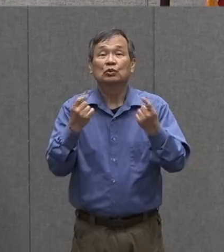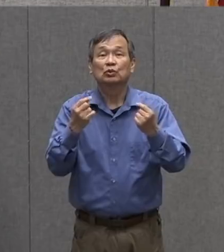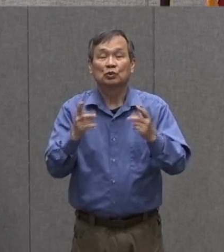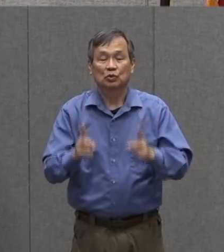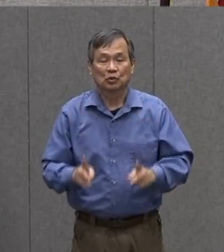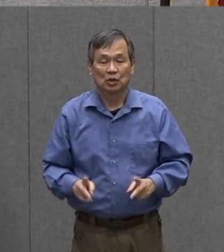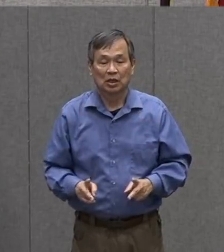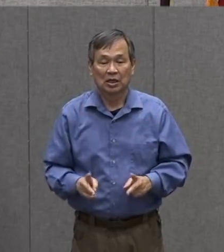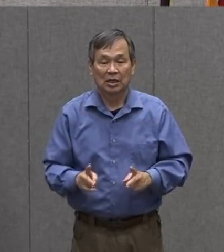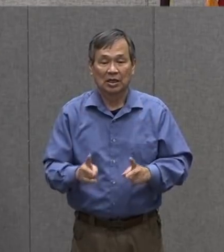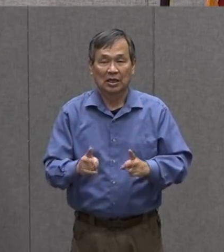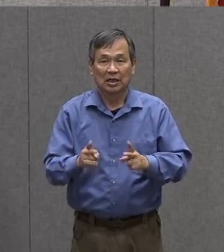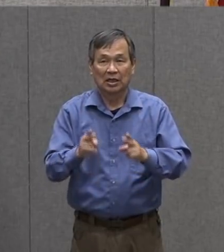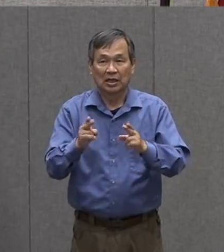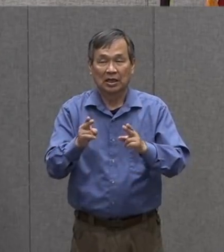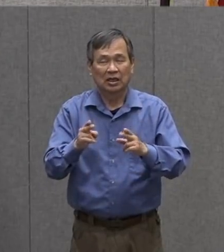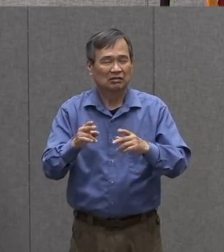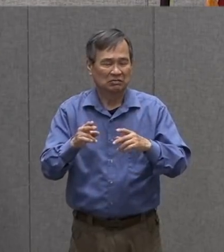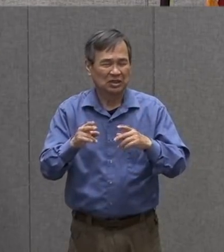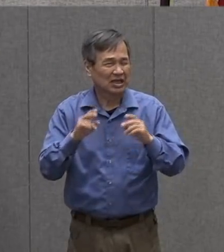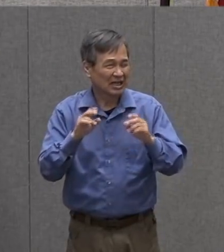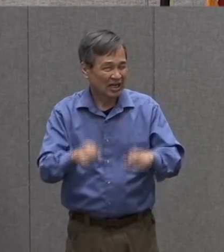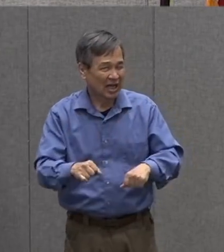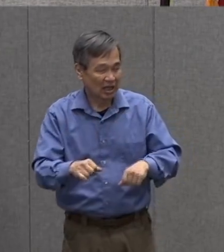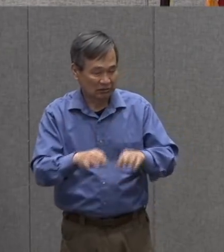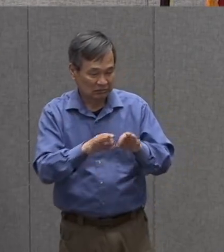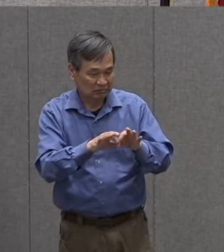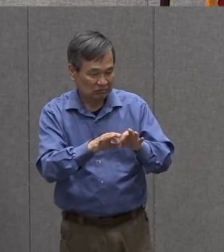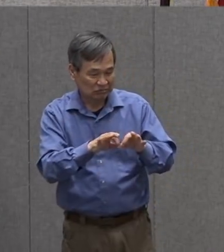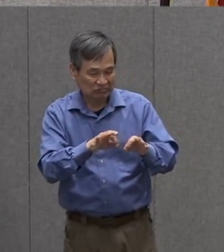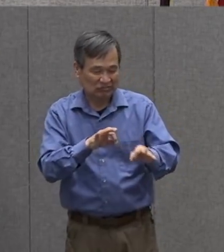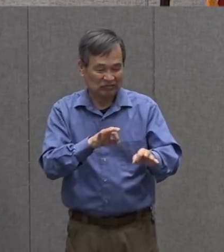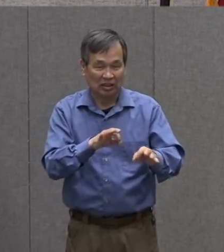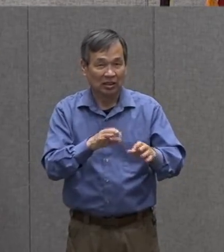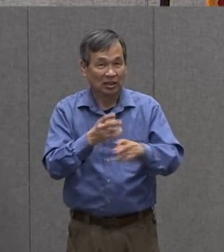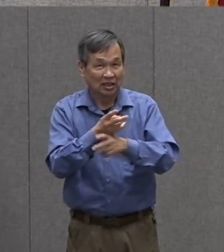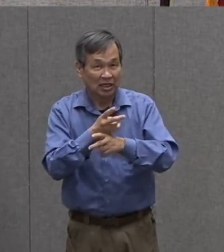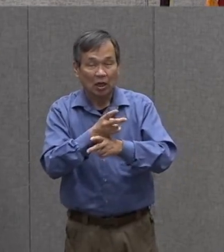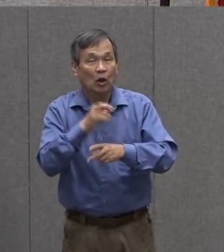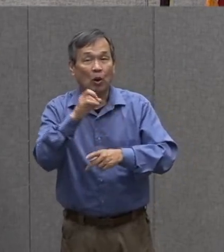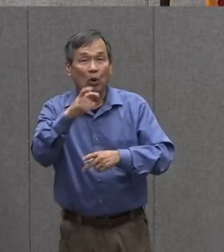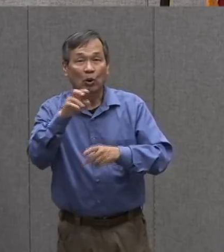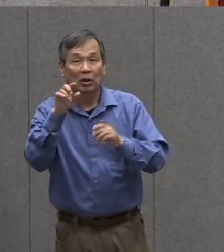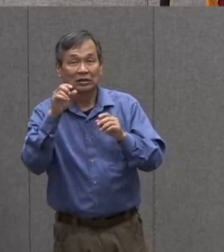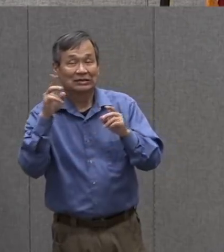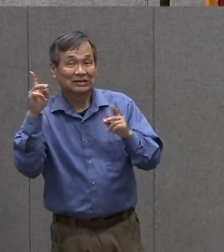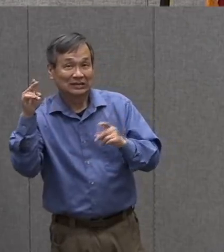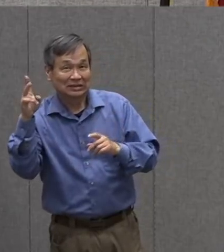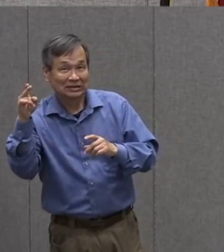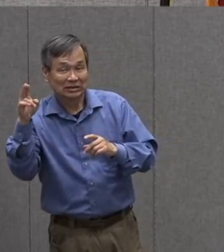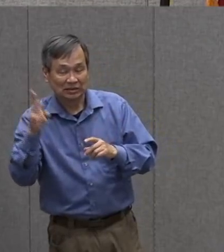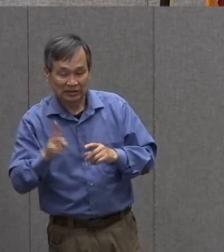or tear if you have scissors what you'll want to do is gently cut